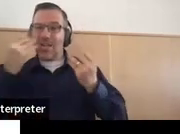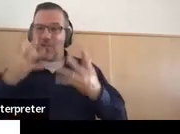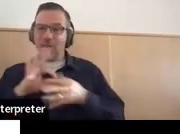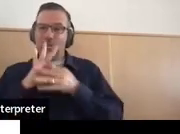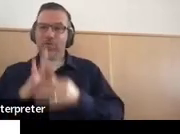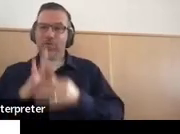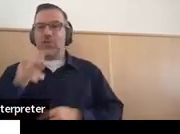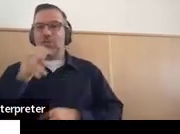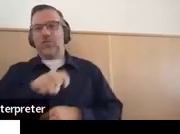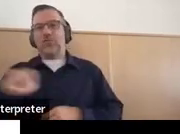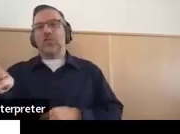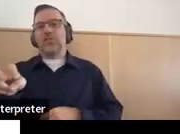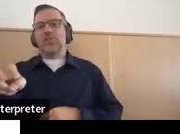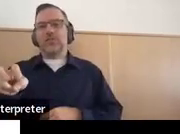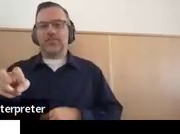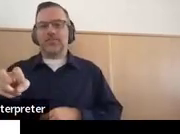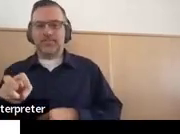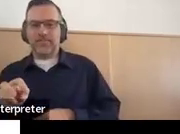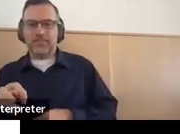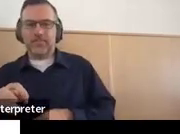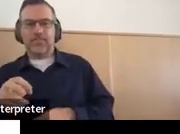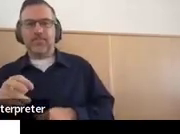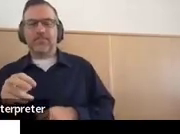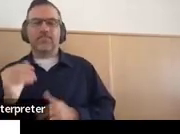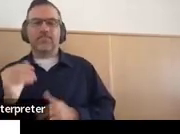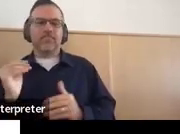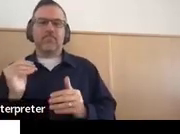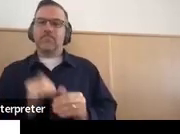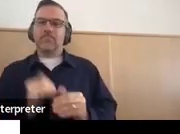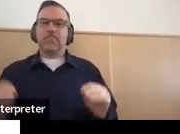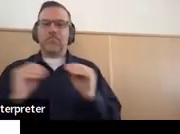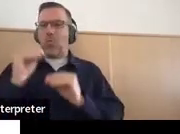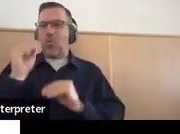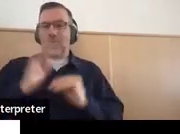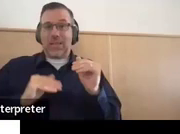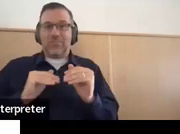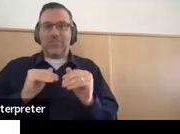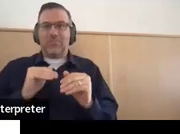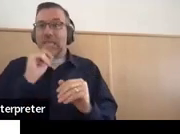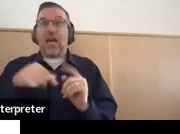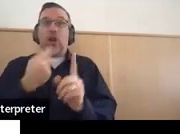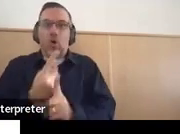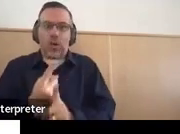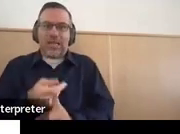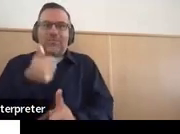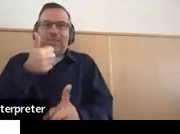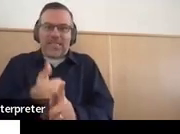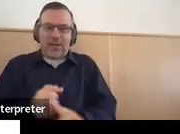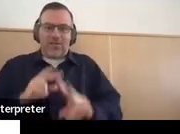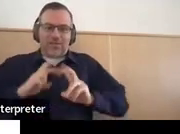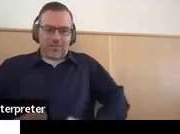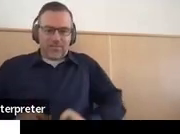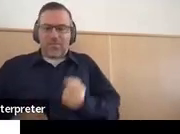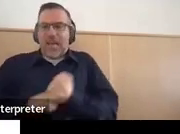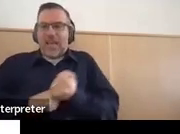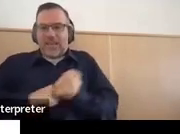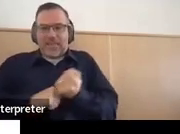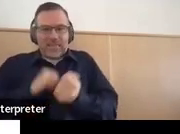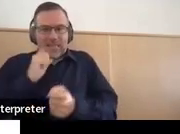you know, even above, you know, the self-advocacy stuff. So they're a great resource to